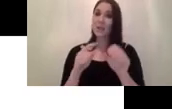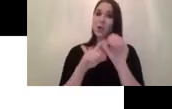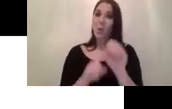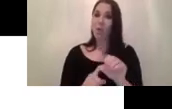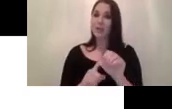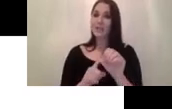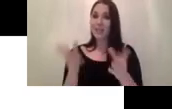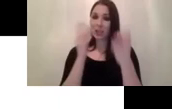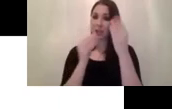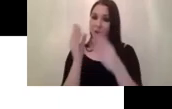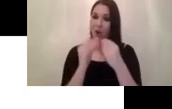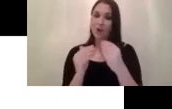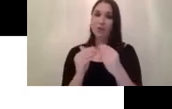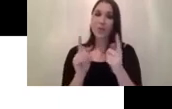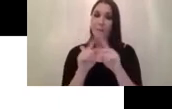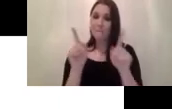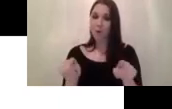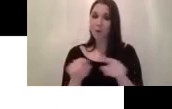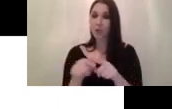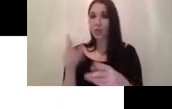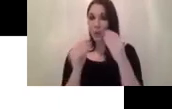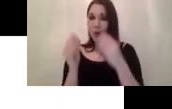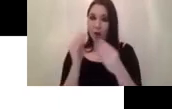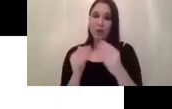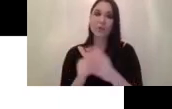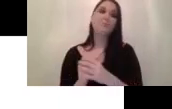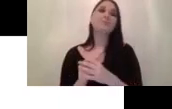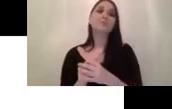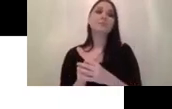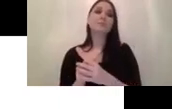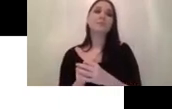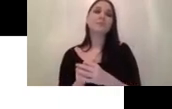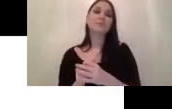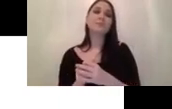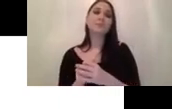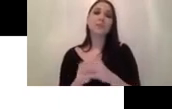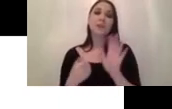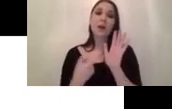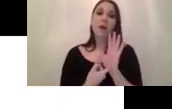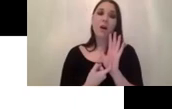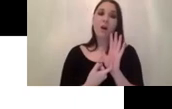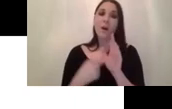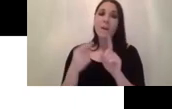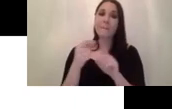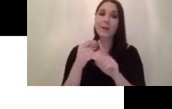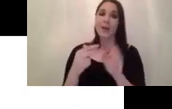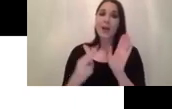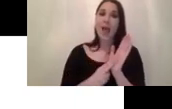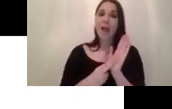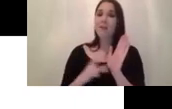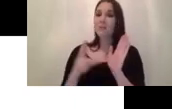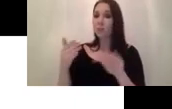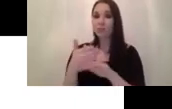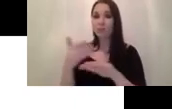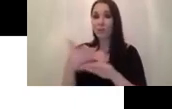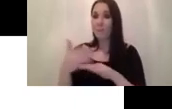but at the beginning the rpn is not not performing that well so